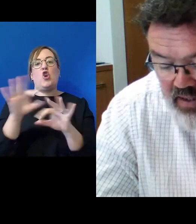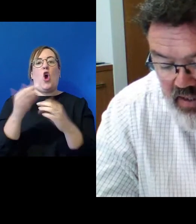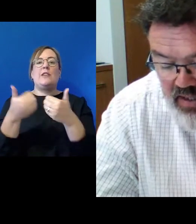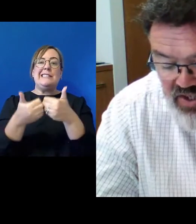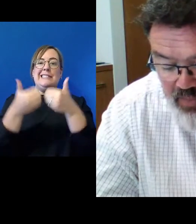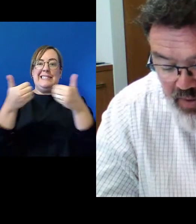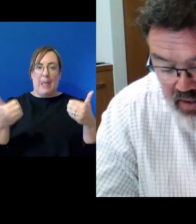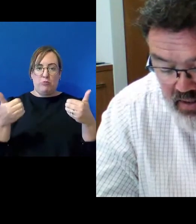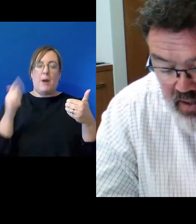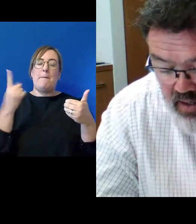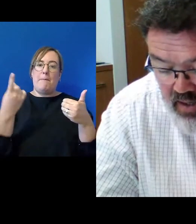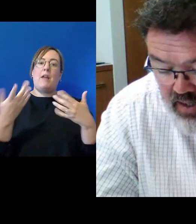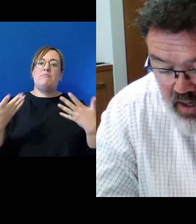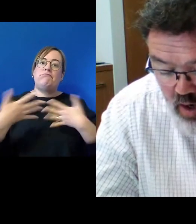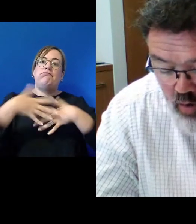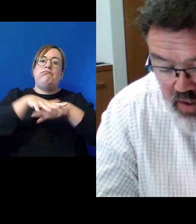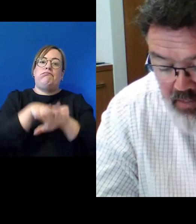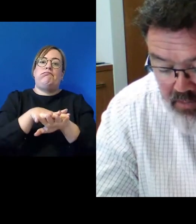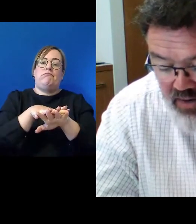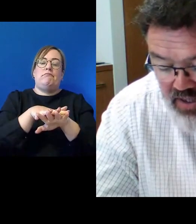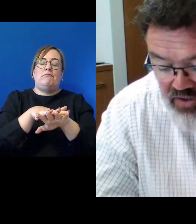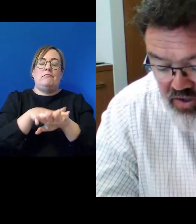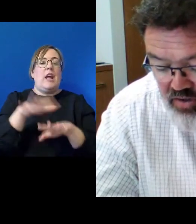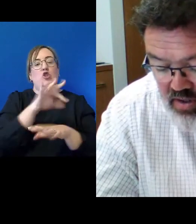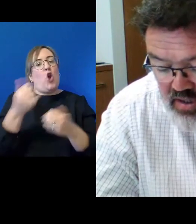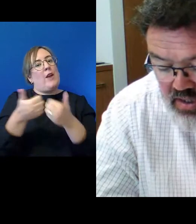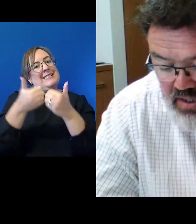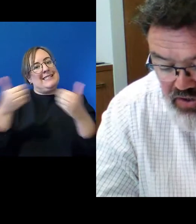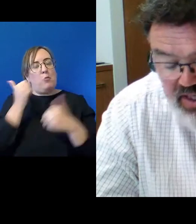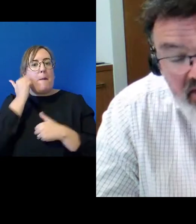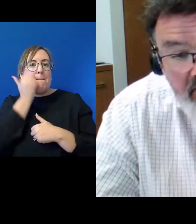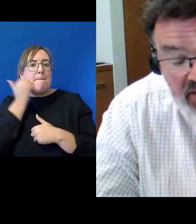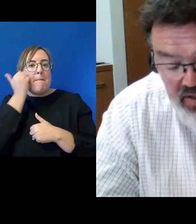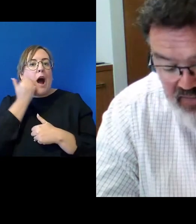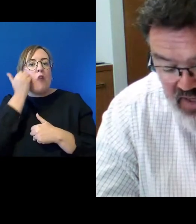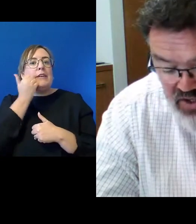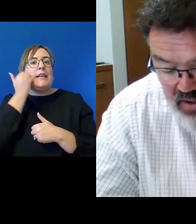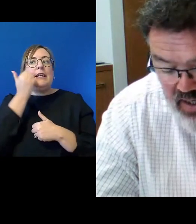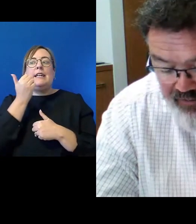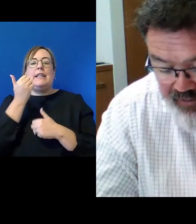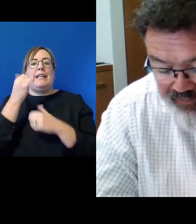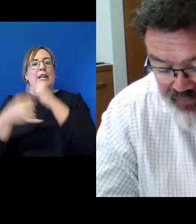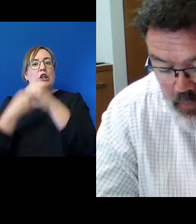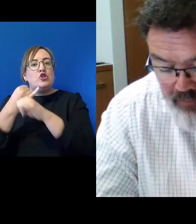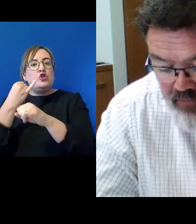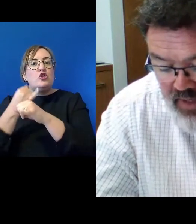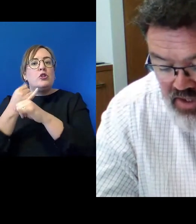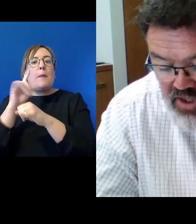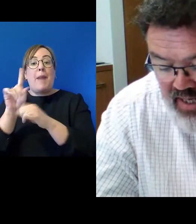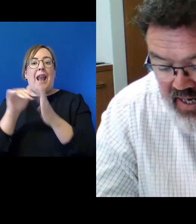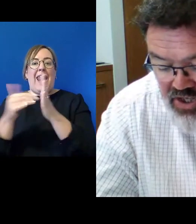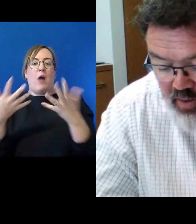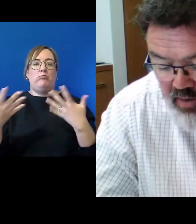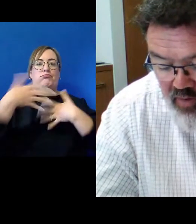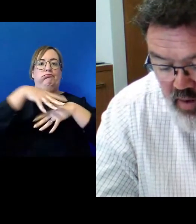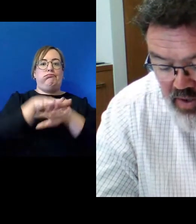in separate, wholly Maori institutions sitting at the margins of national life. Such